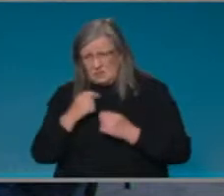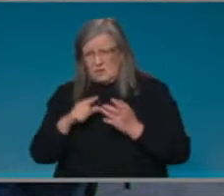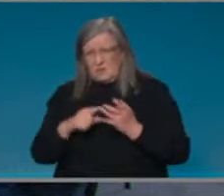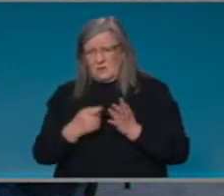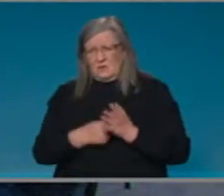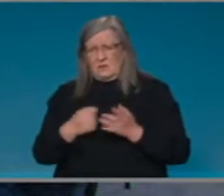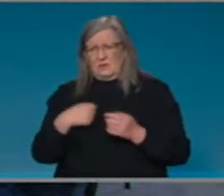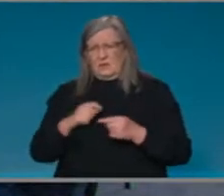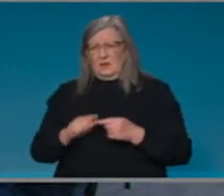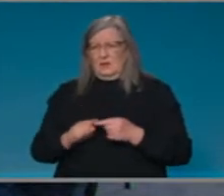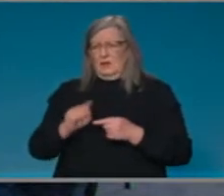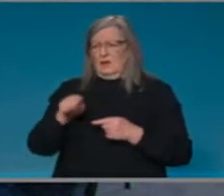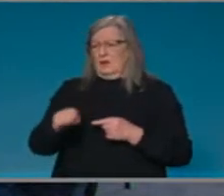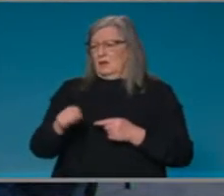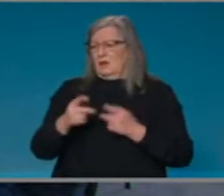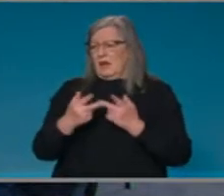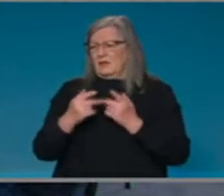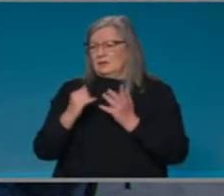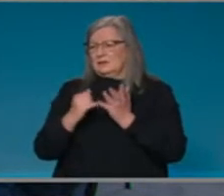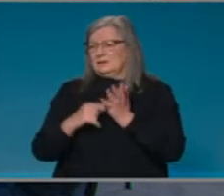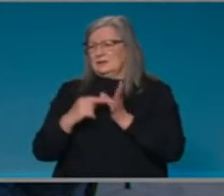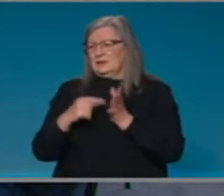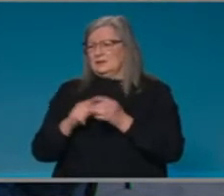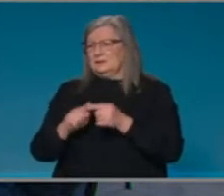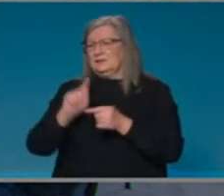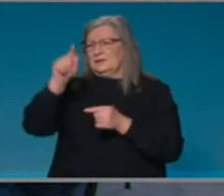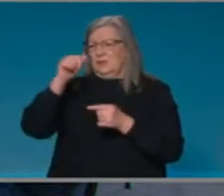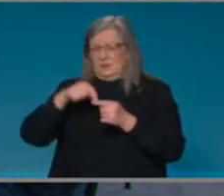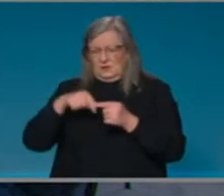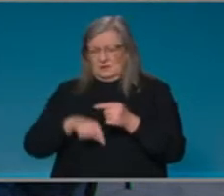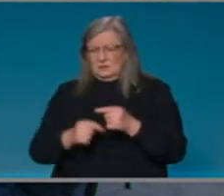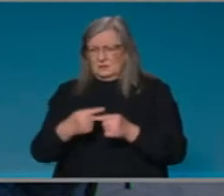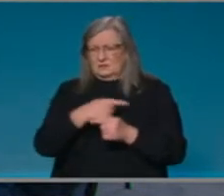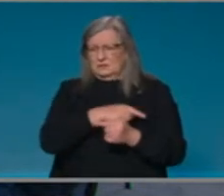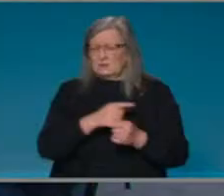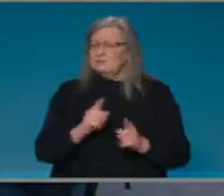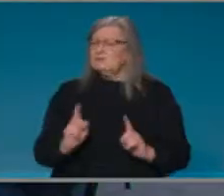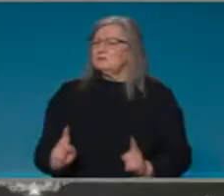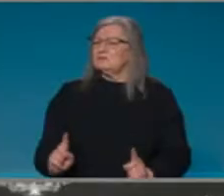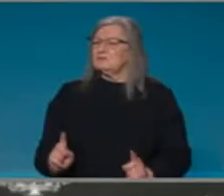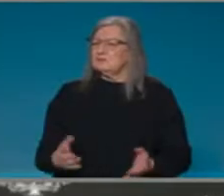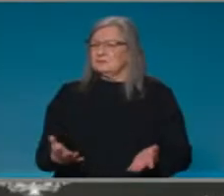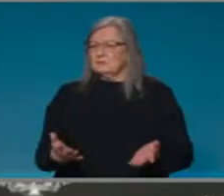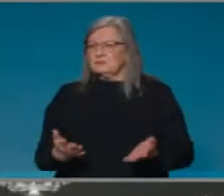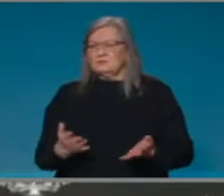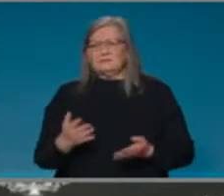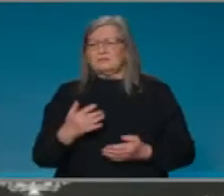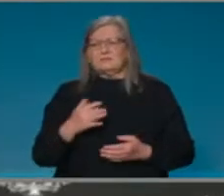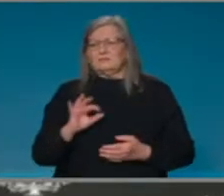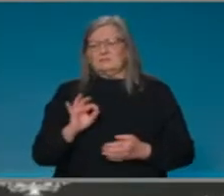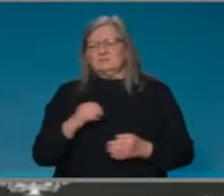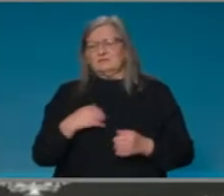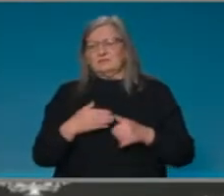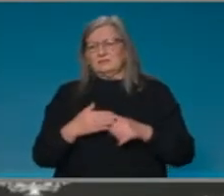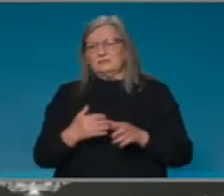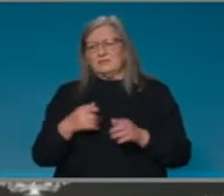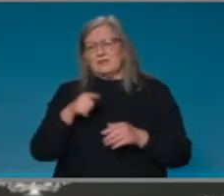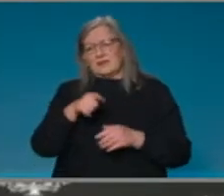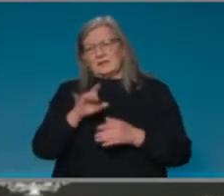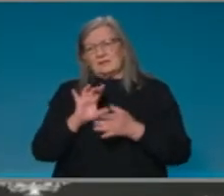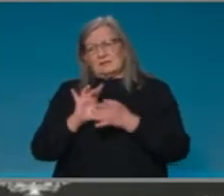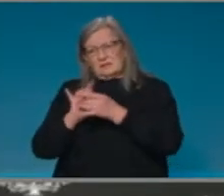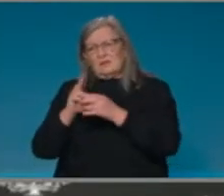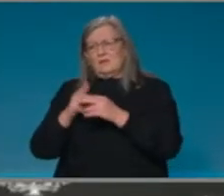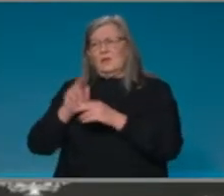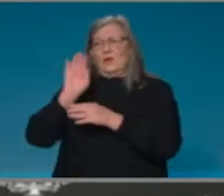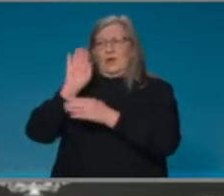state border travel as well? No, this is, uh, primarily focused on international arrivals, but we want